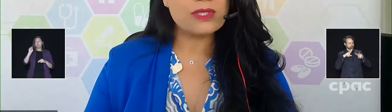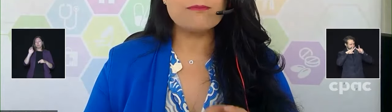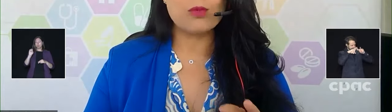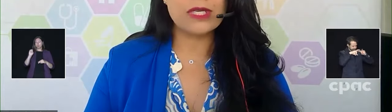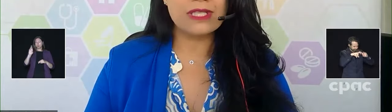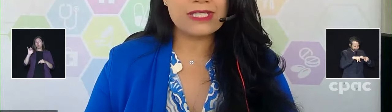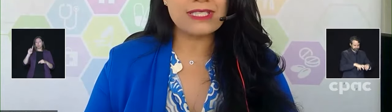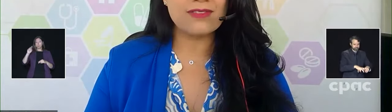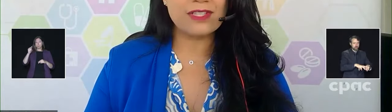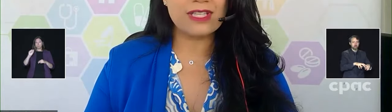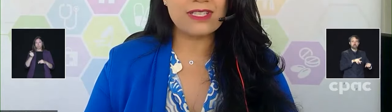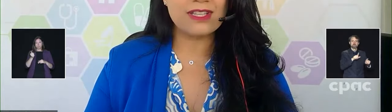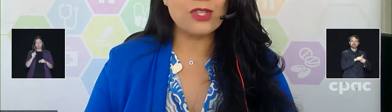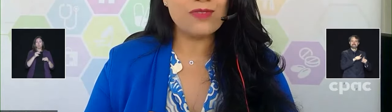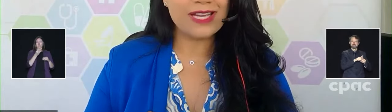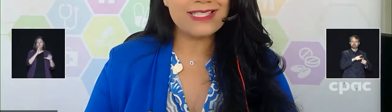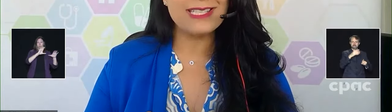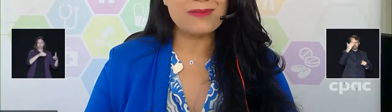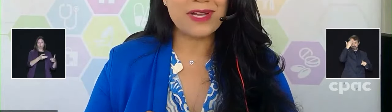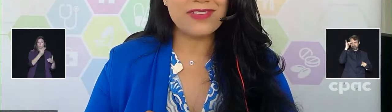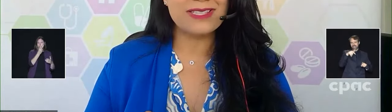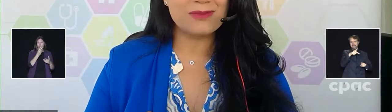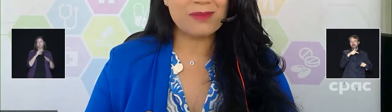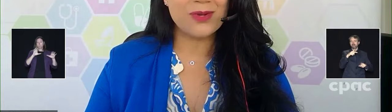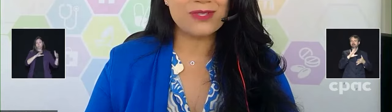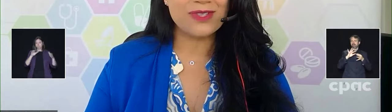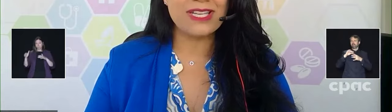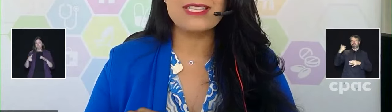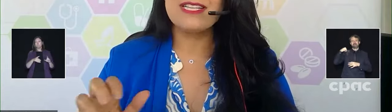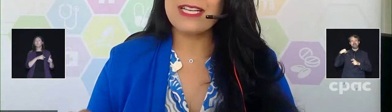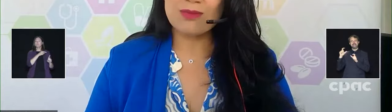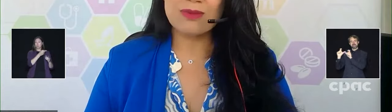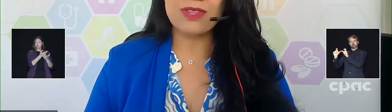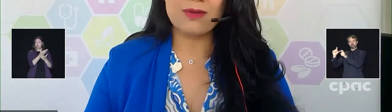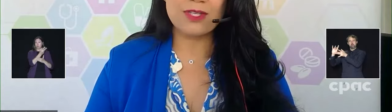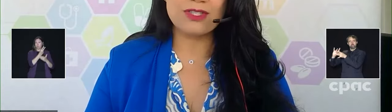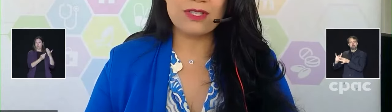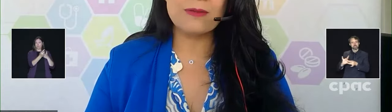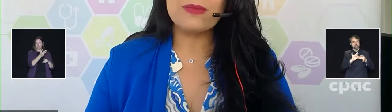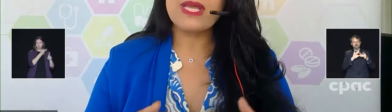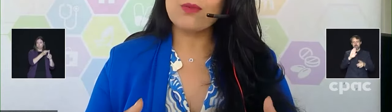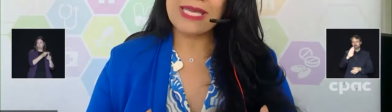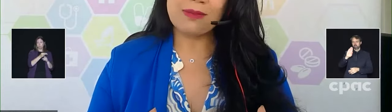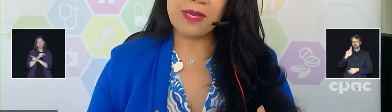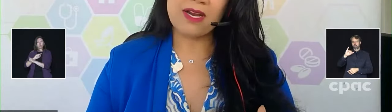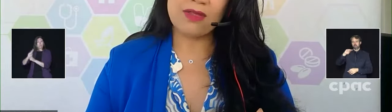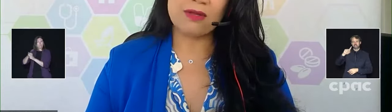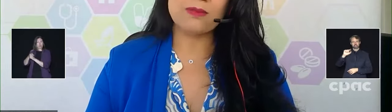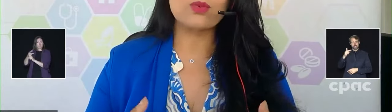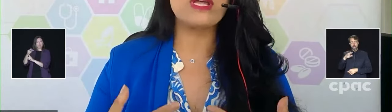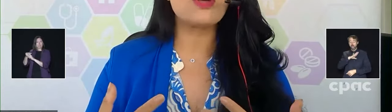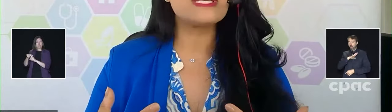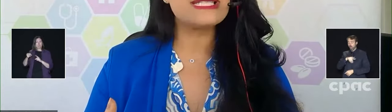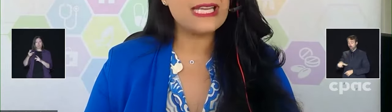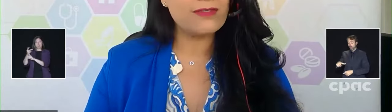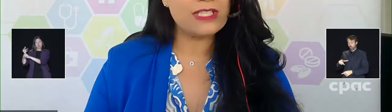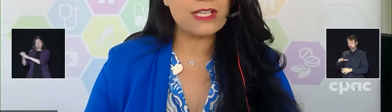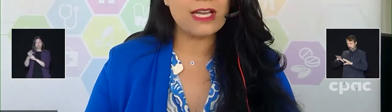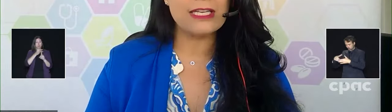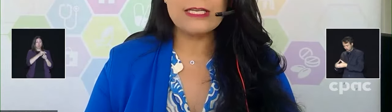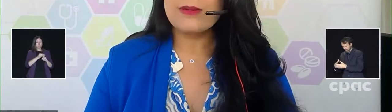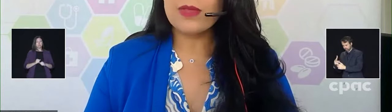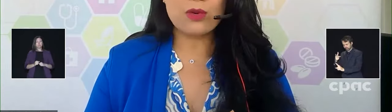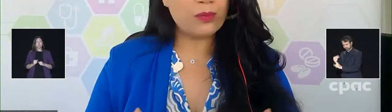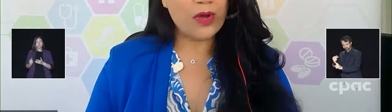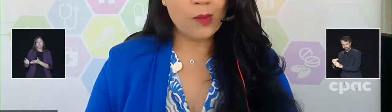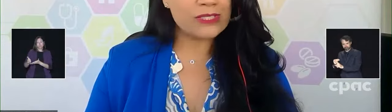two groups, one that's given the new vaccine, the bivalent with both strains, and one with the original, and we compare them. And on the safety